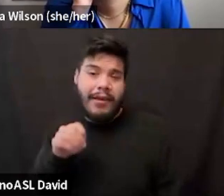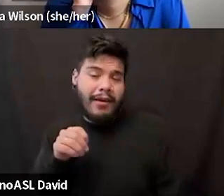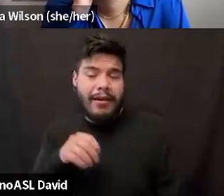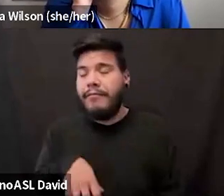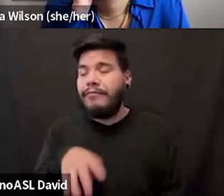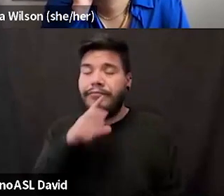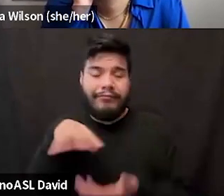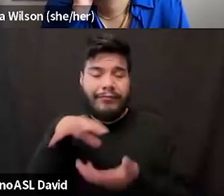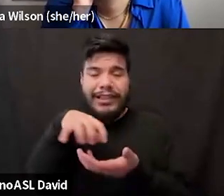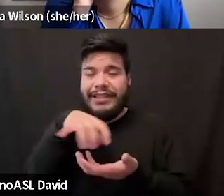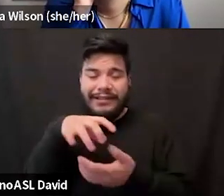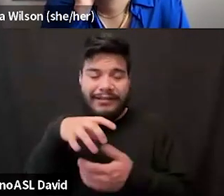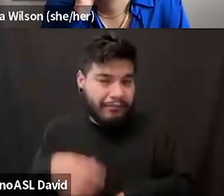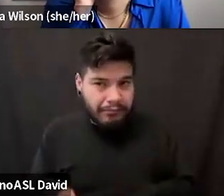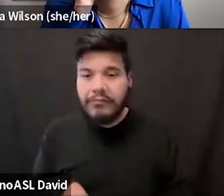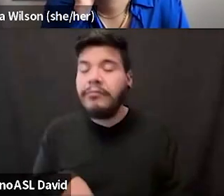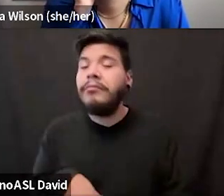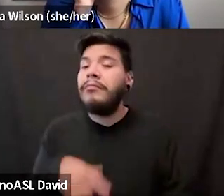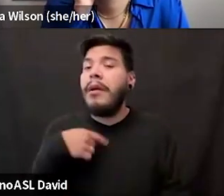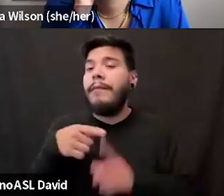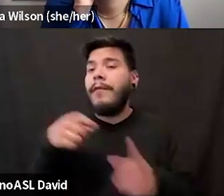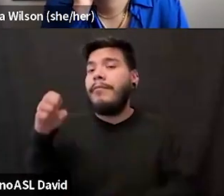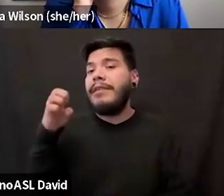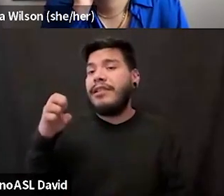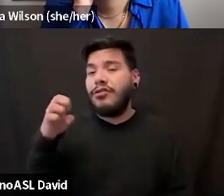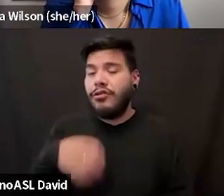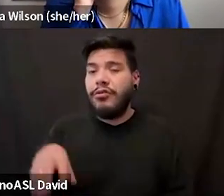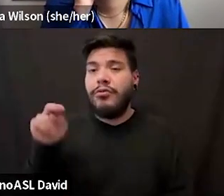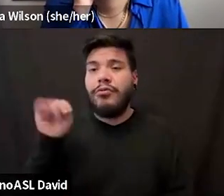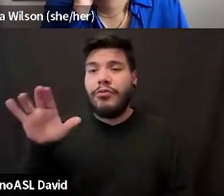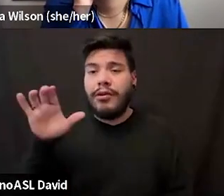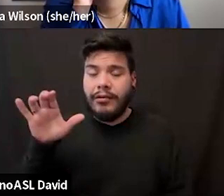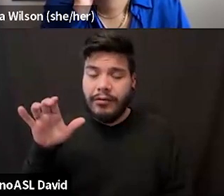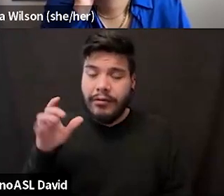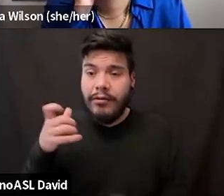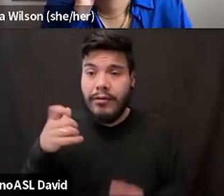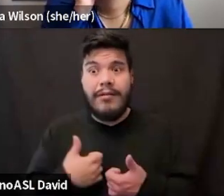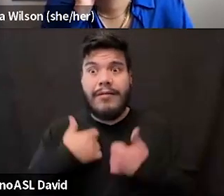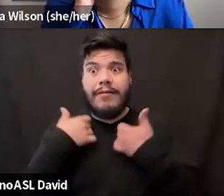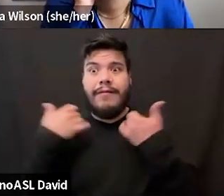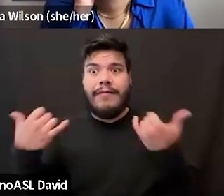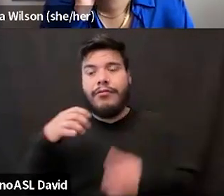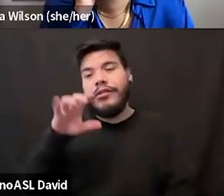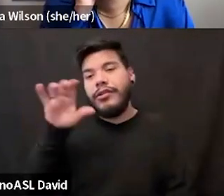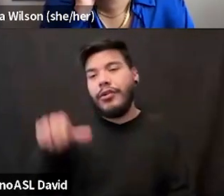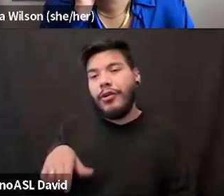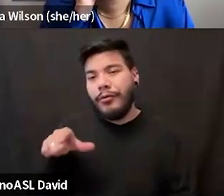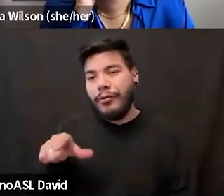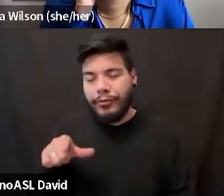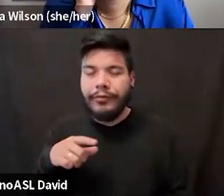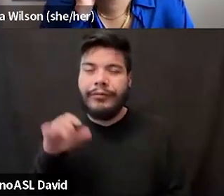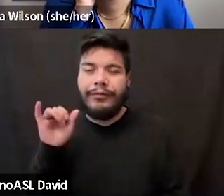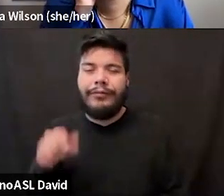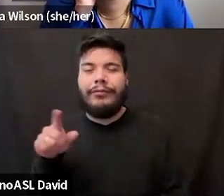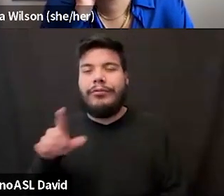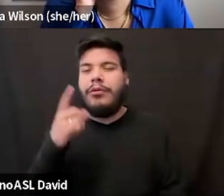really. And I'm originally from eastern North Carolina, but where I live now is in Chicago, and that is where I do